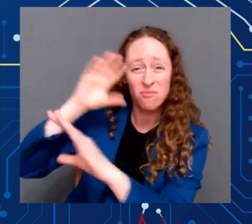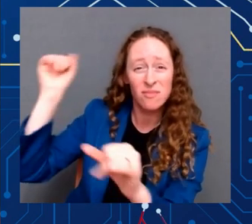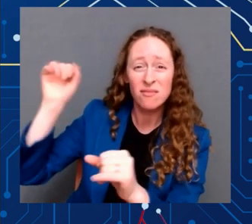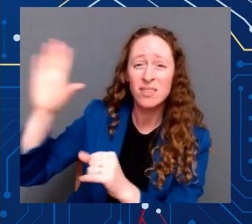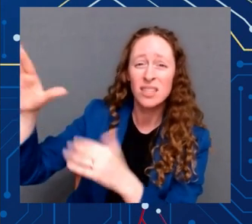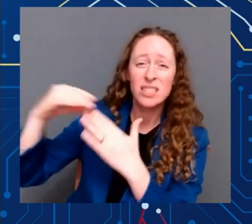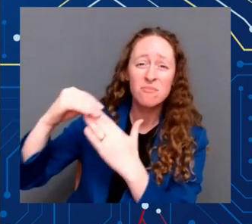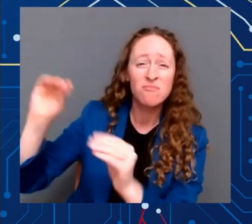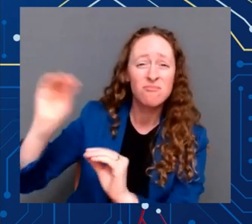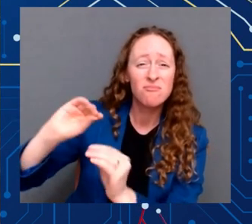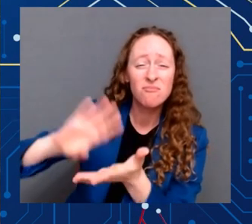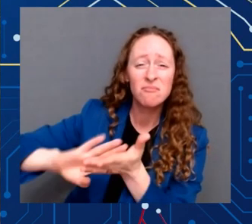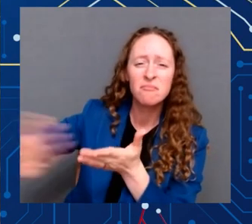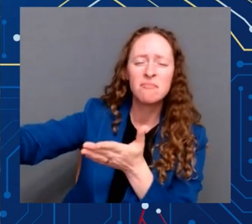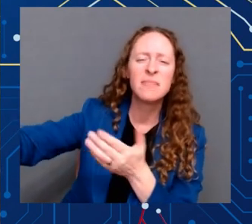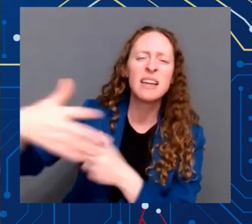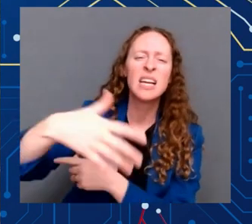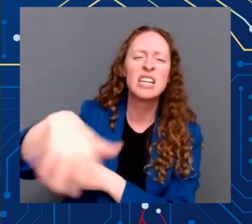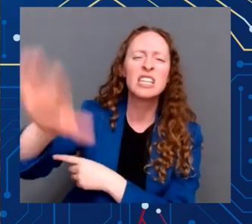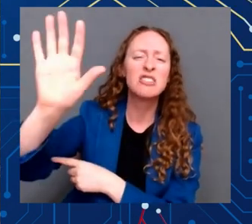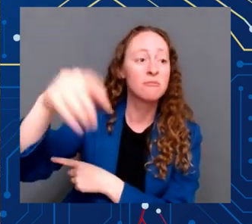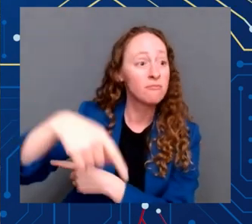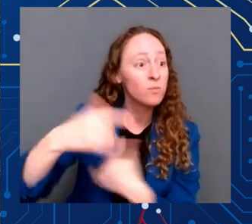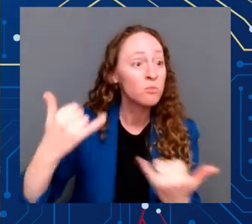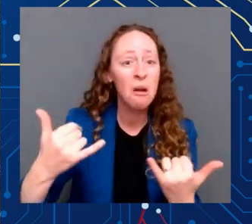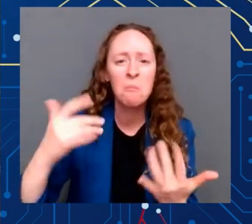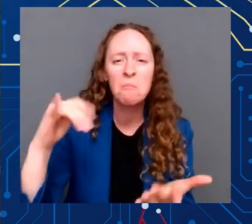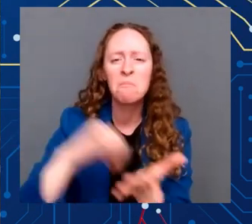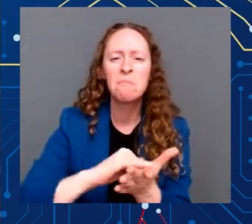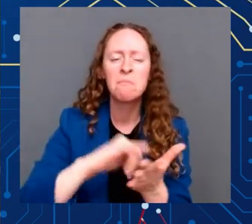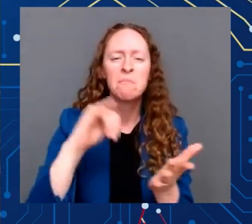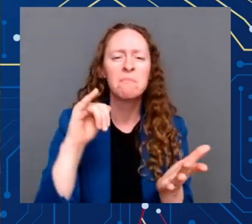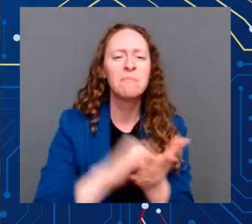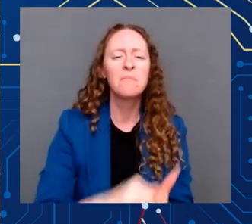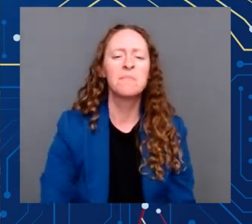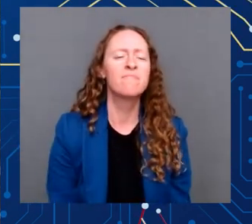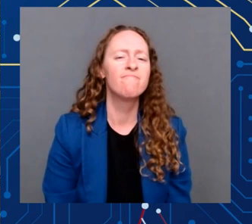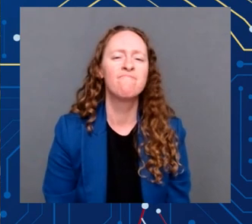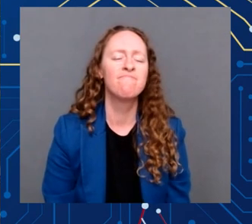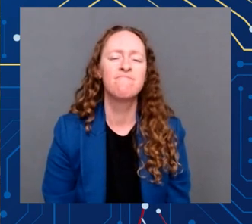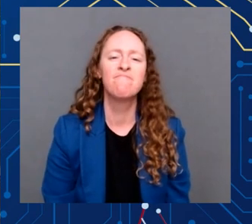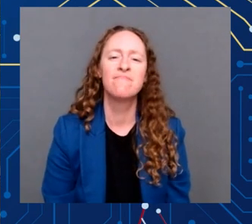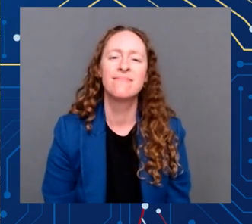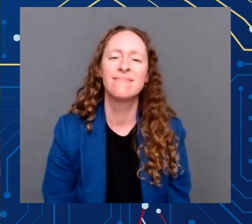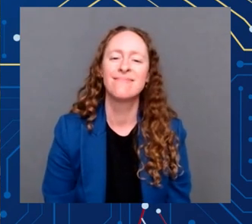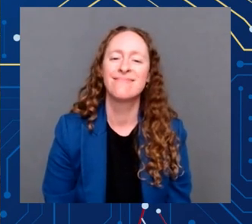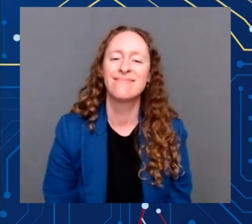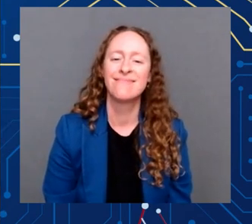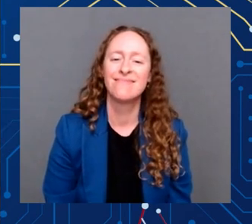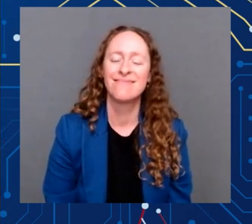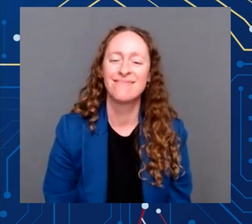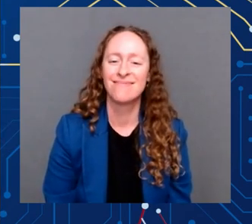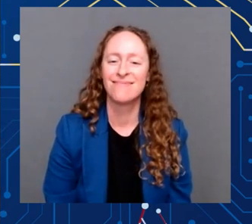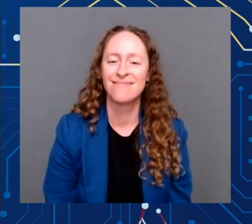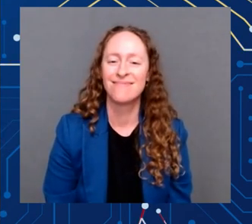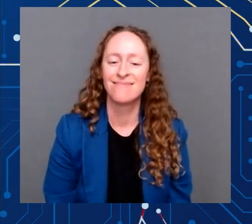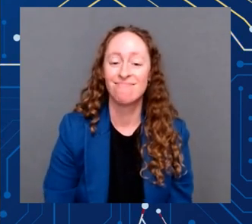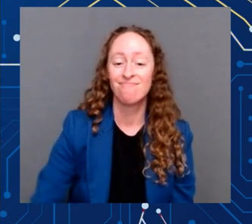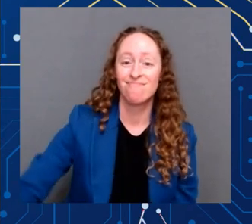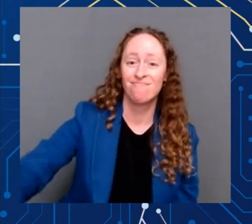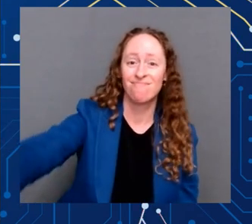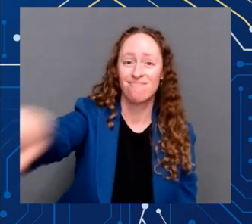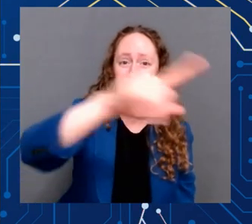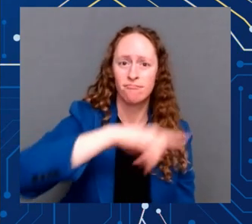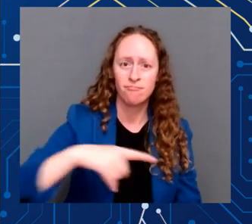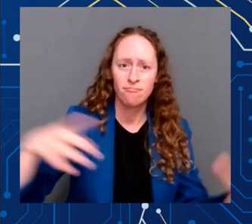Anyone who has been involved in this bill, any bill, any of the bills that are happening, know that there were ups and downs and it